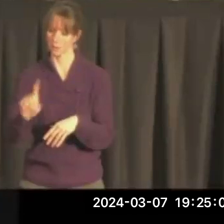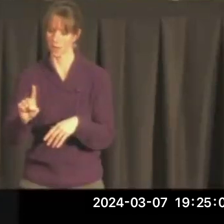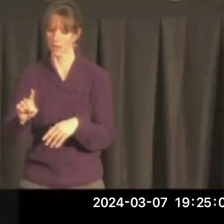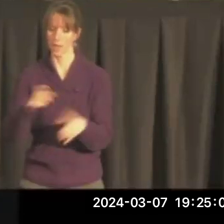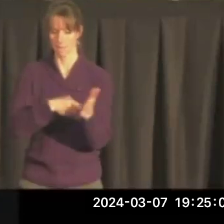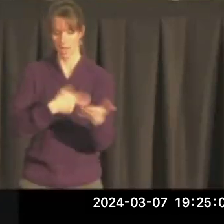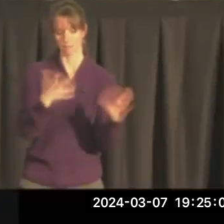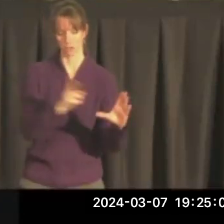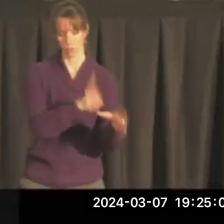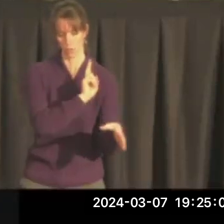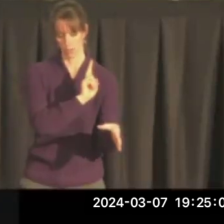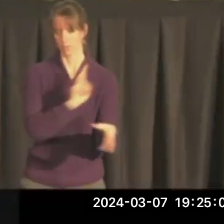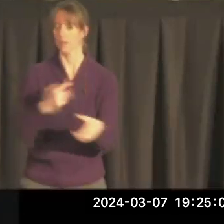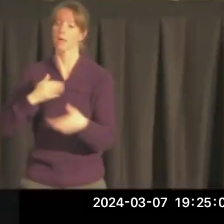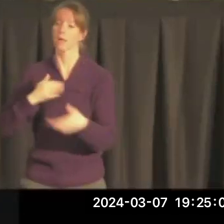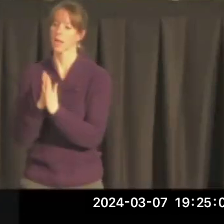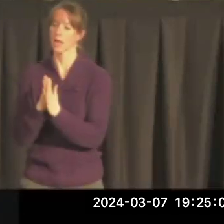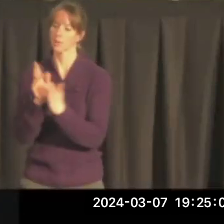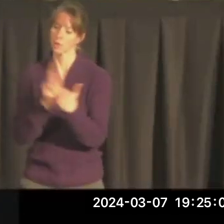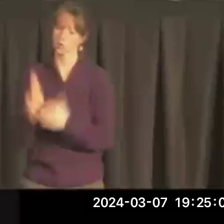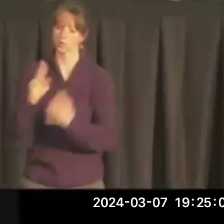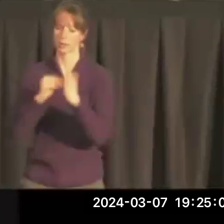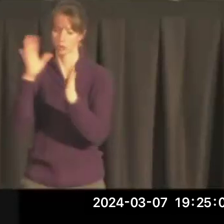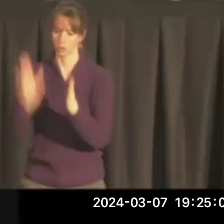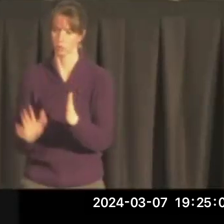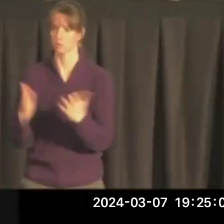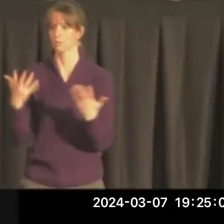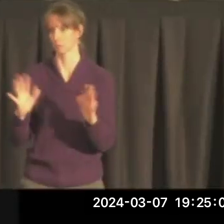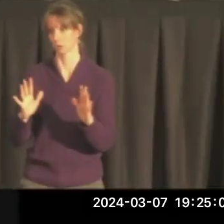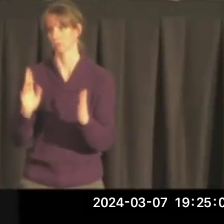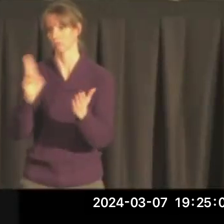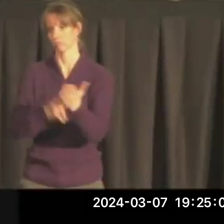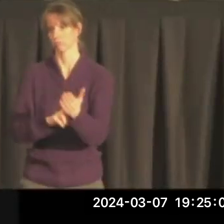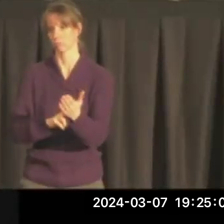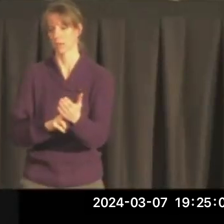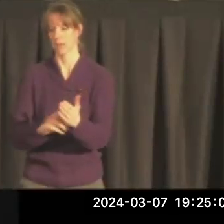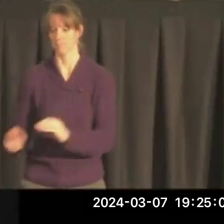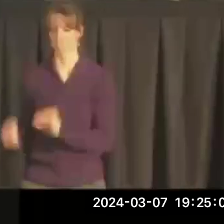and became a regular university student in Missoula.